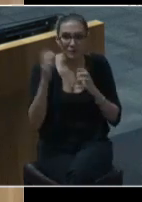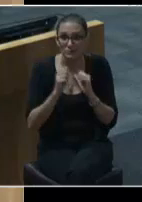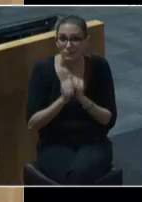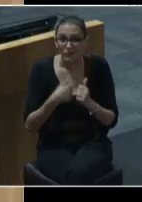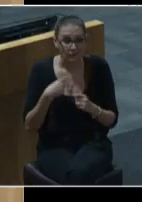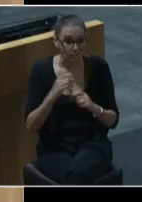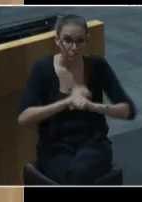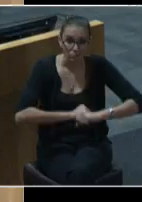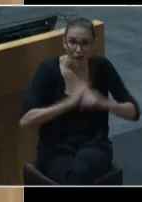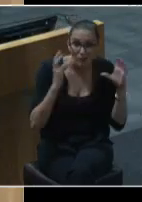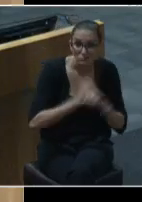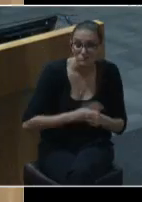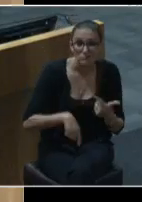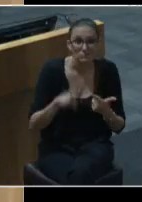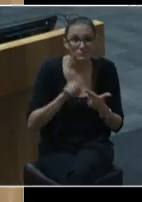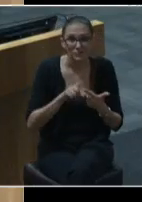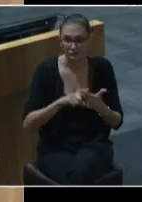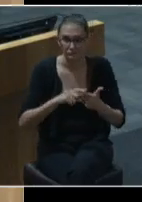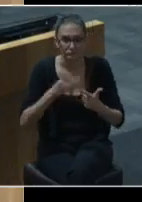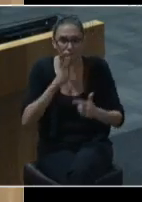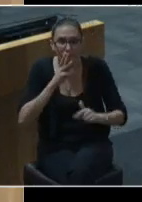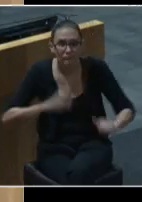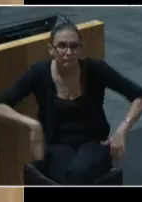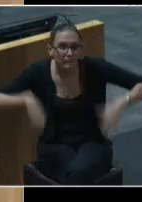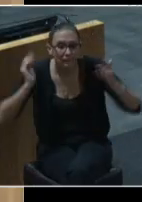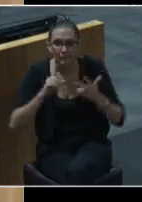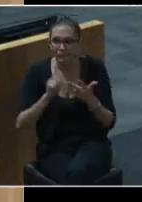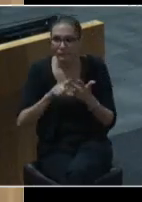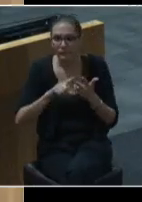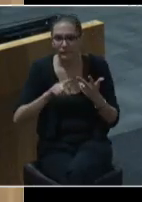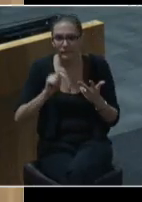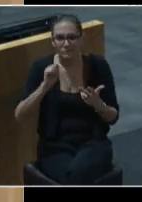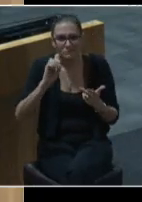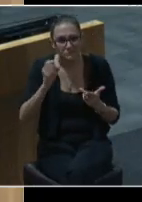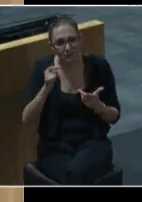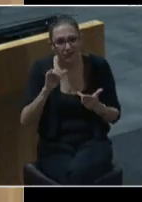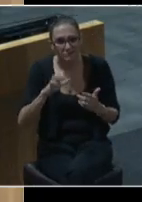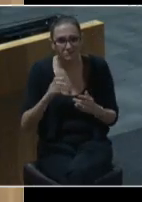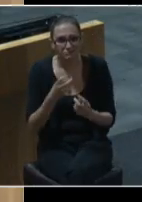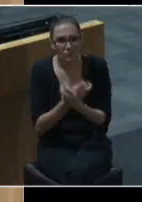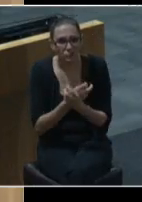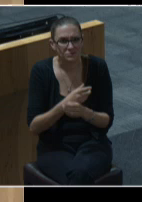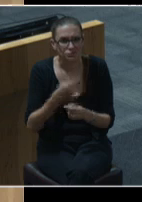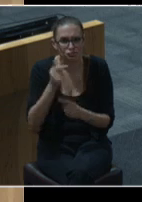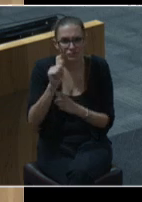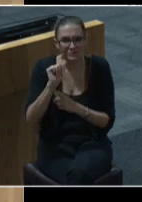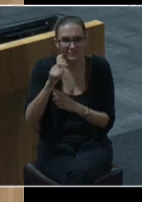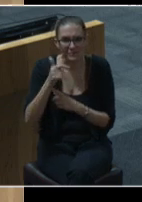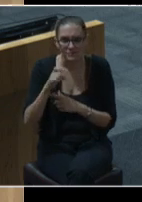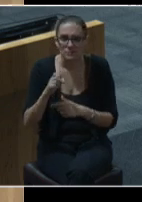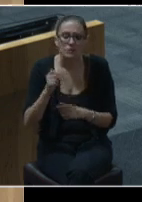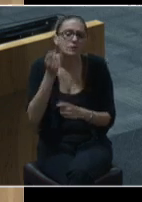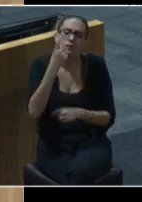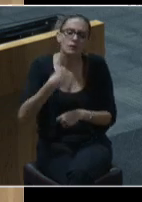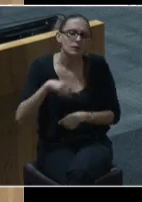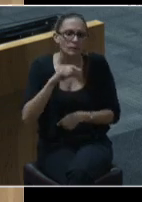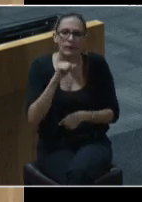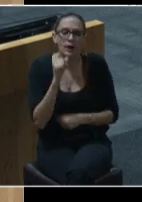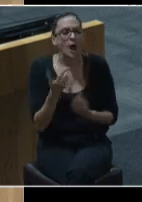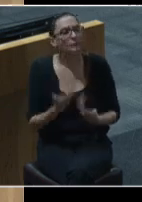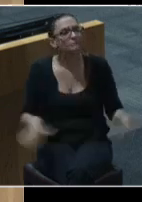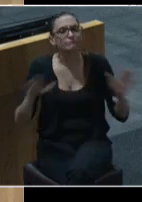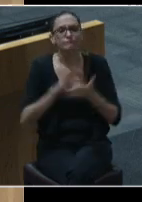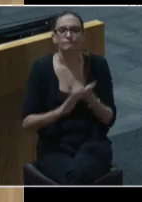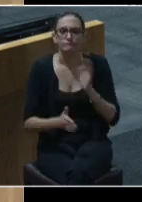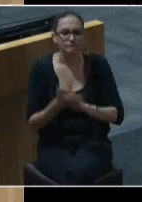bombings unprecedented floods and toxic green algae while we are nowhere near the end of this kobe 19 public